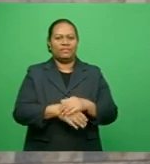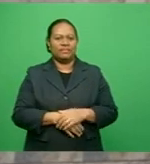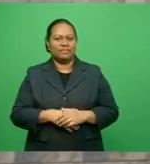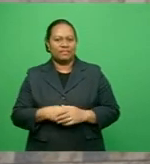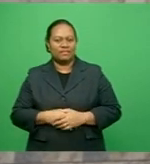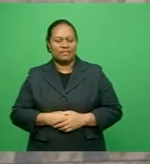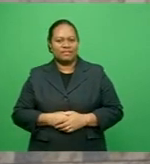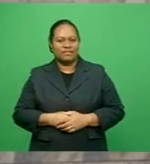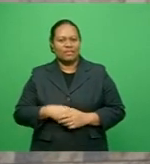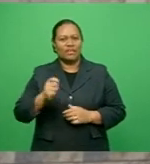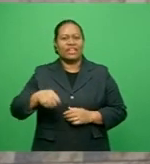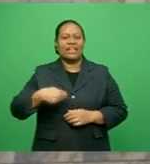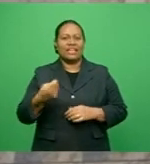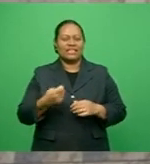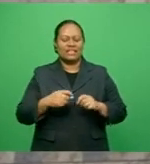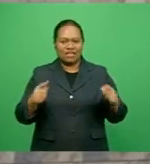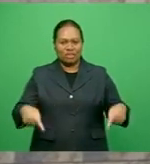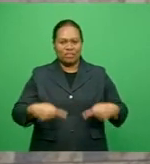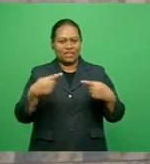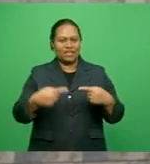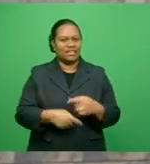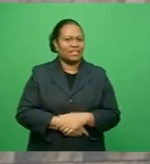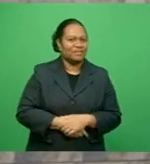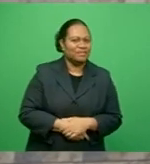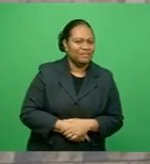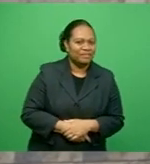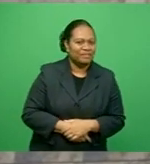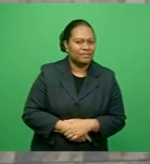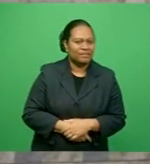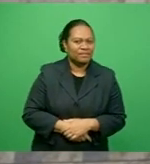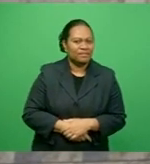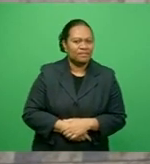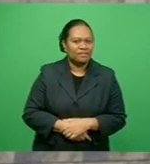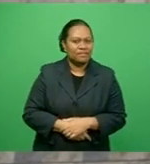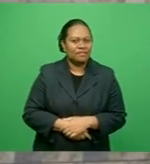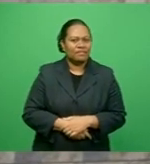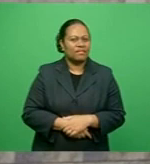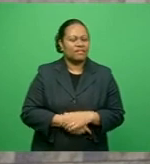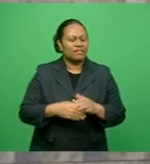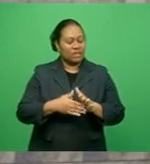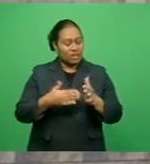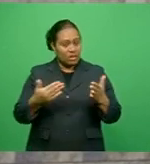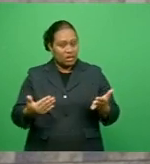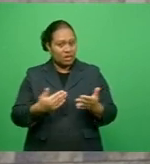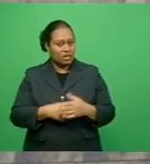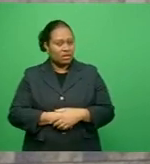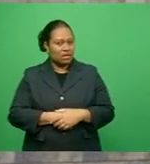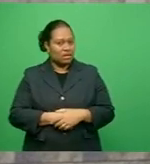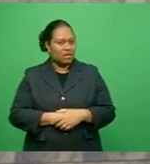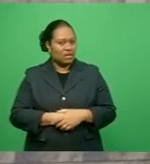in the team. All the players are well. The only place we are working on is our